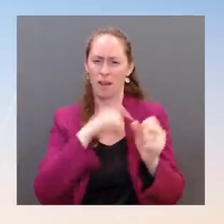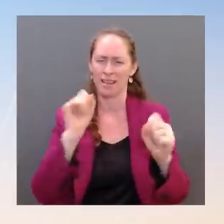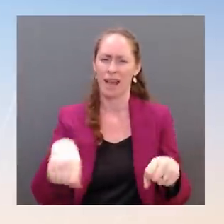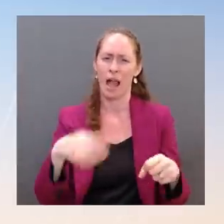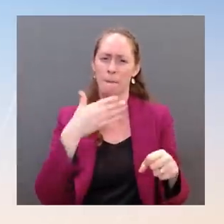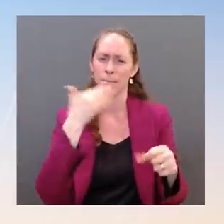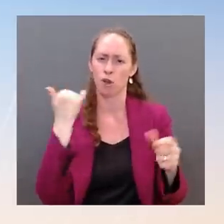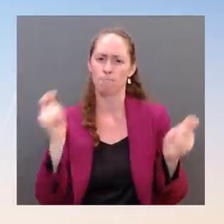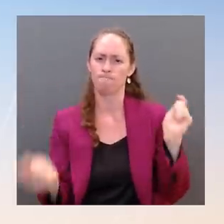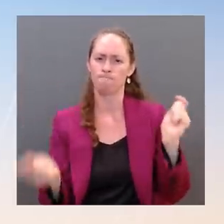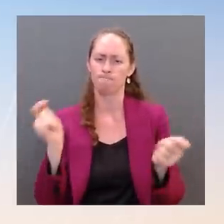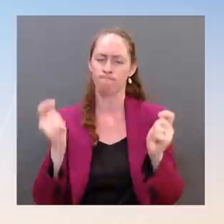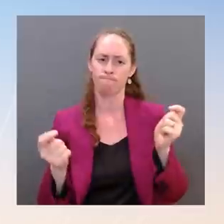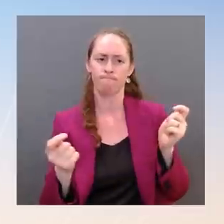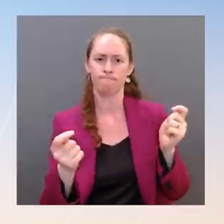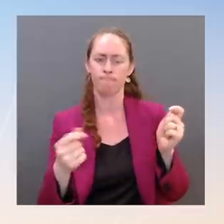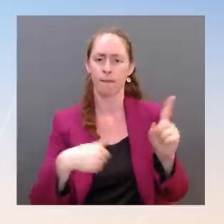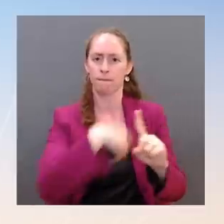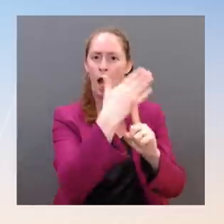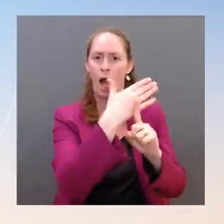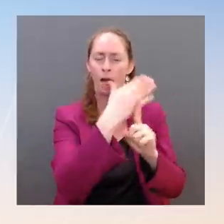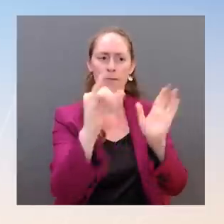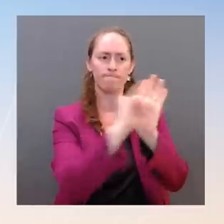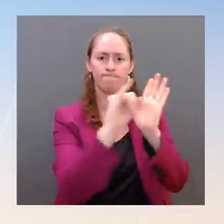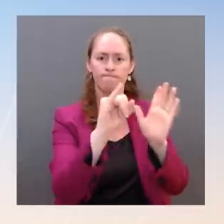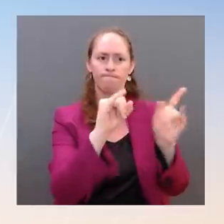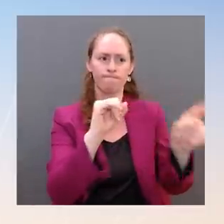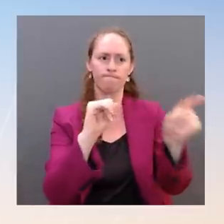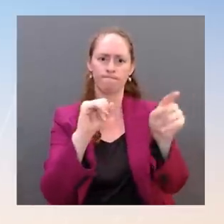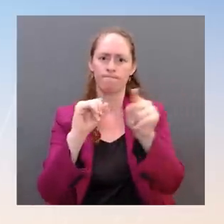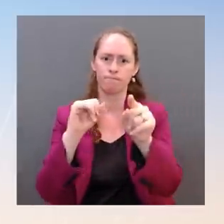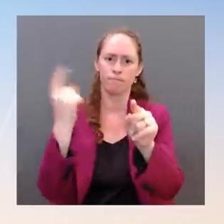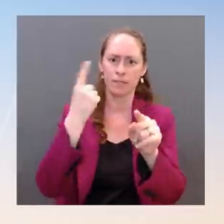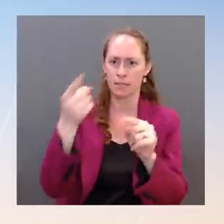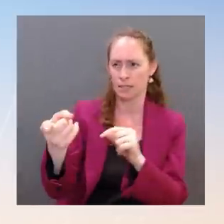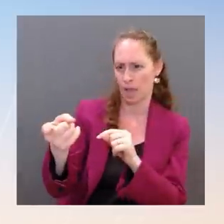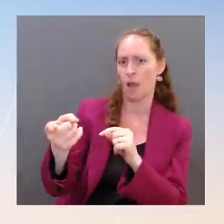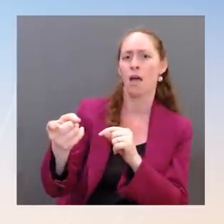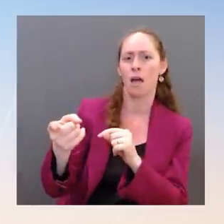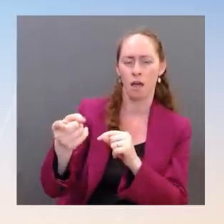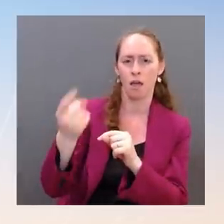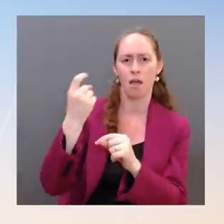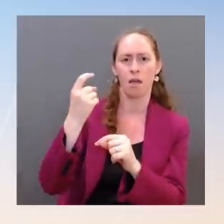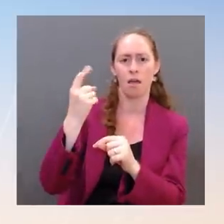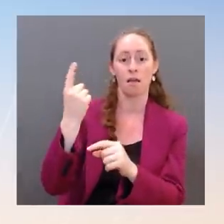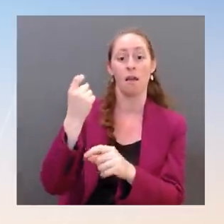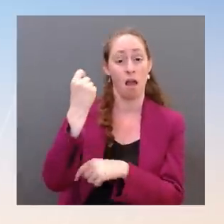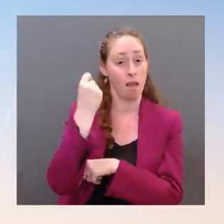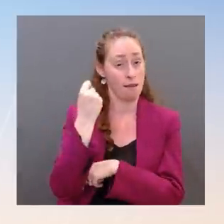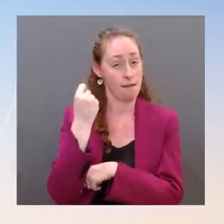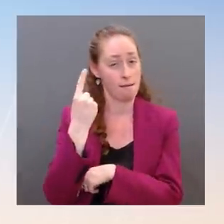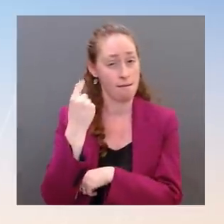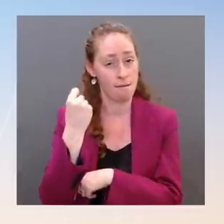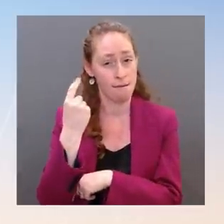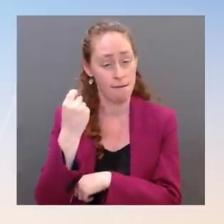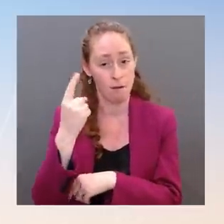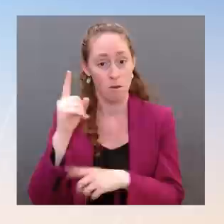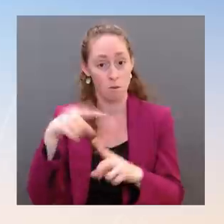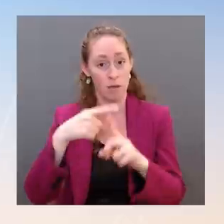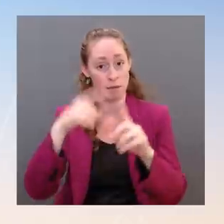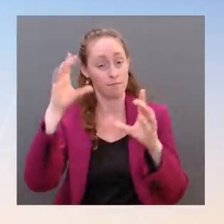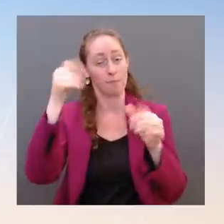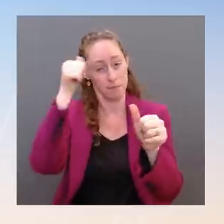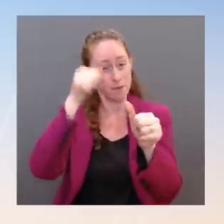respond to these threats. What the president was specifically referring to yesterday when he was on the tarmac was the set of